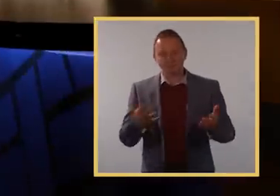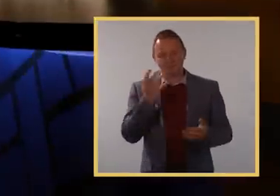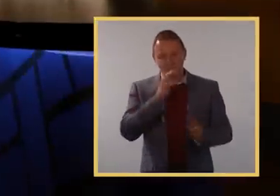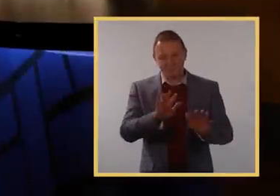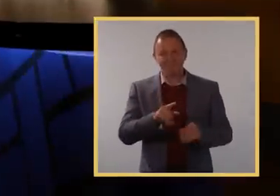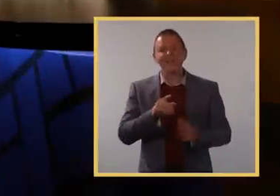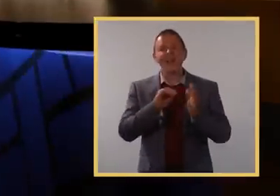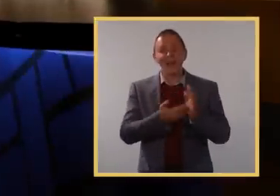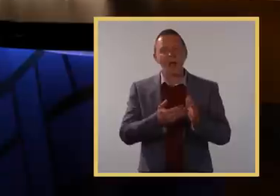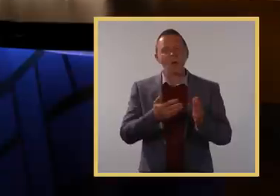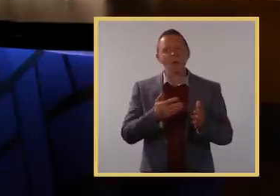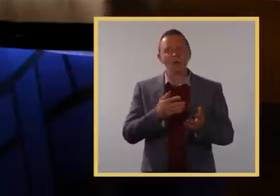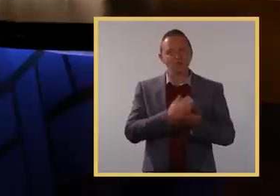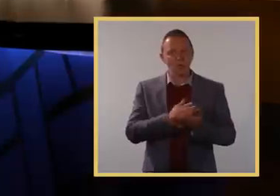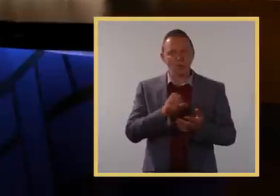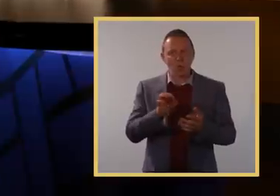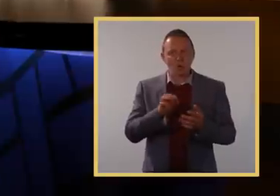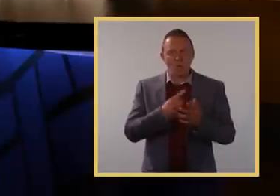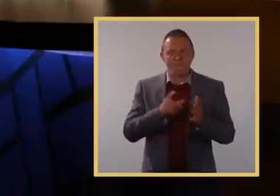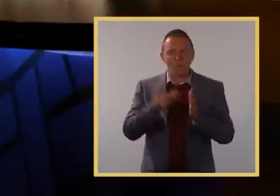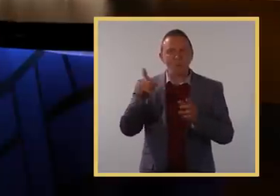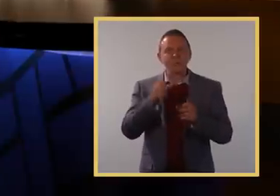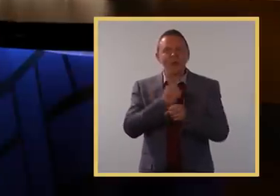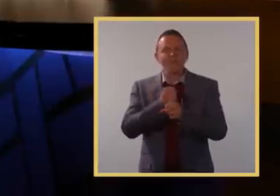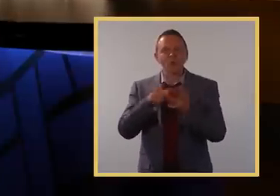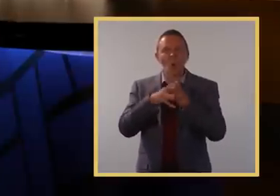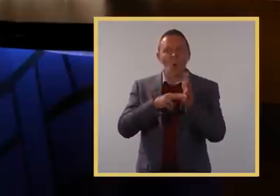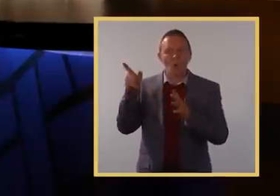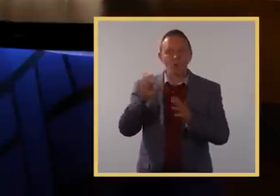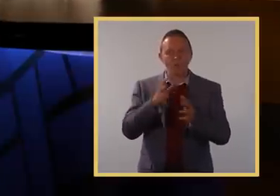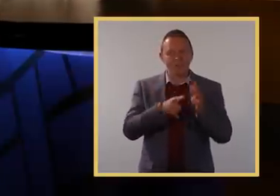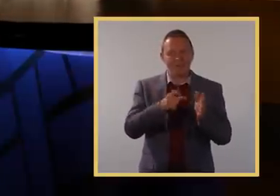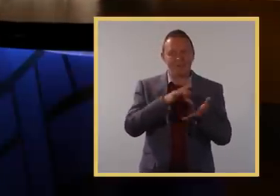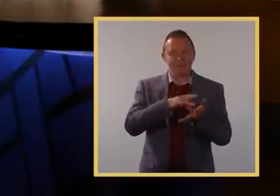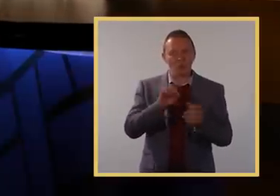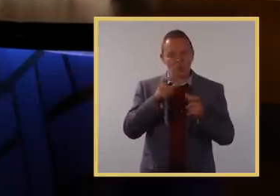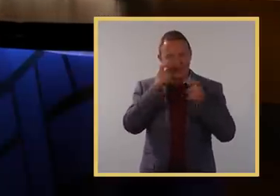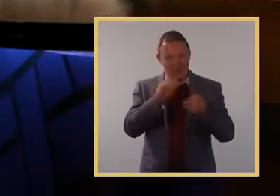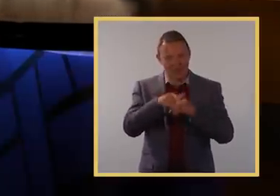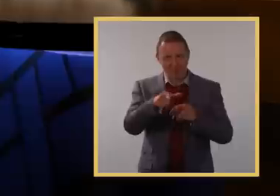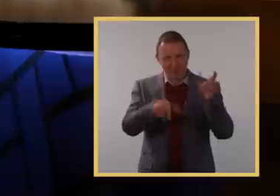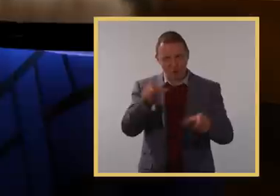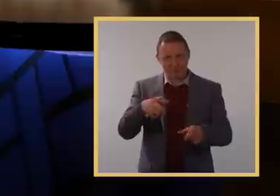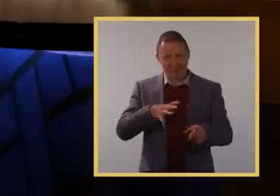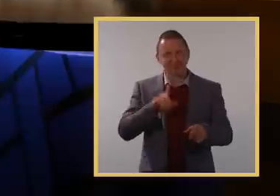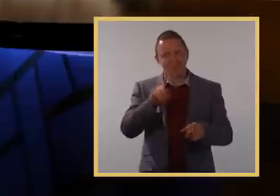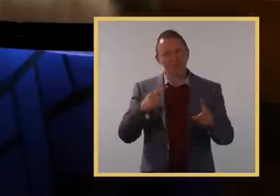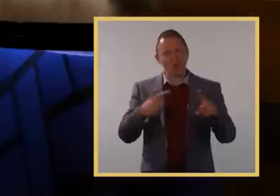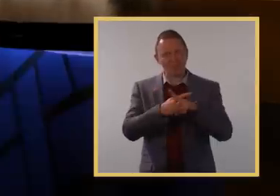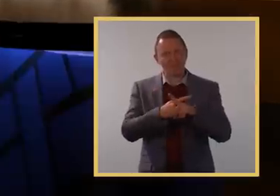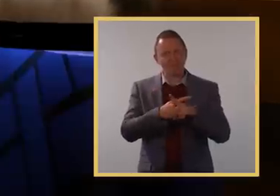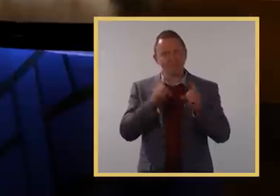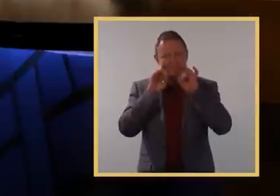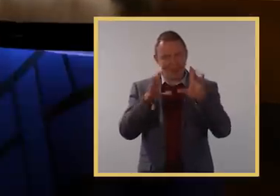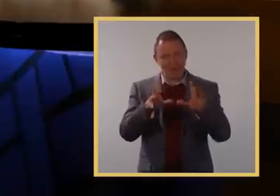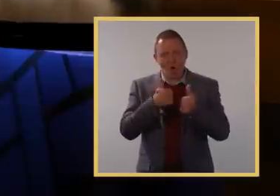Sorry. Now, of course, just because a clinic is owned by a manufacturer doesn't mean they don't care about their patients' needs. But the conflict of interest